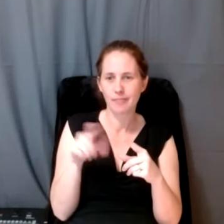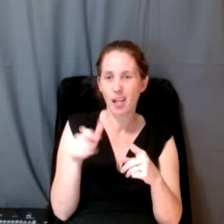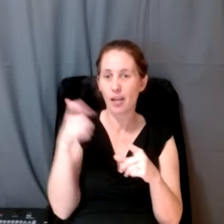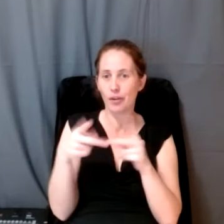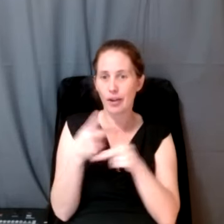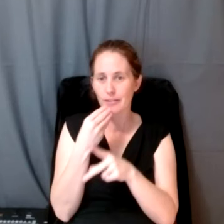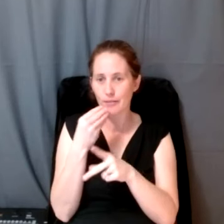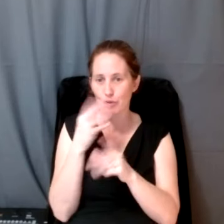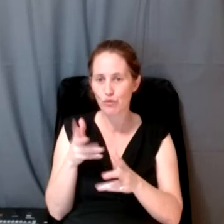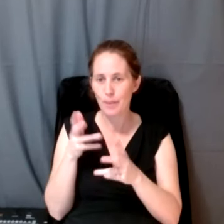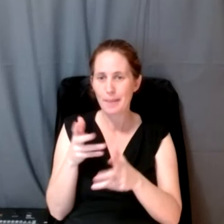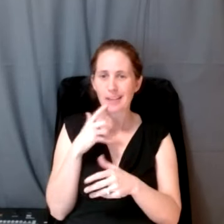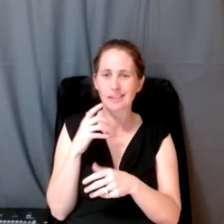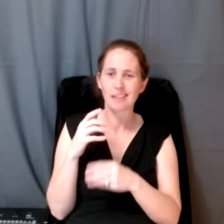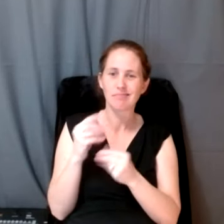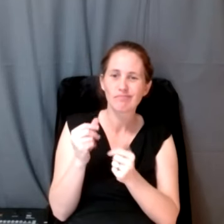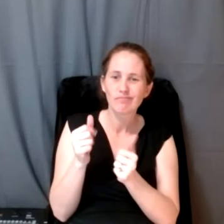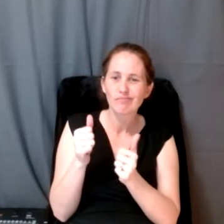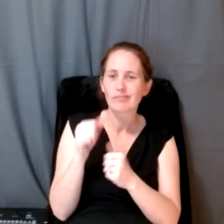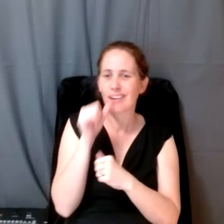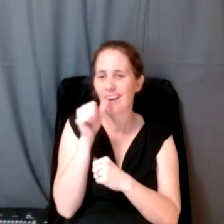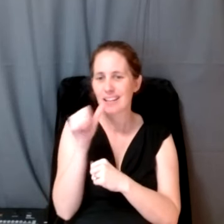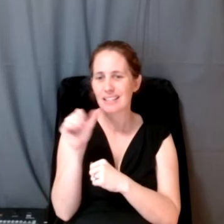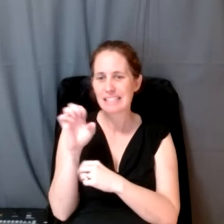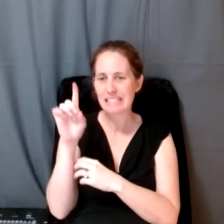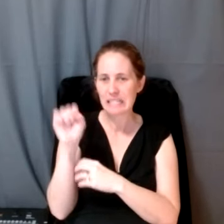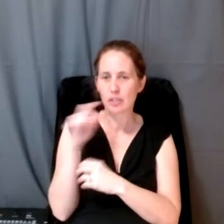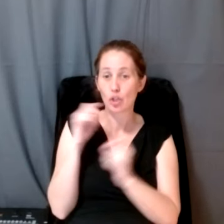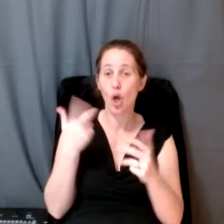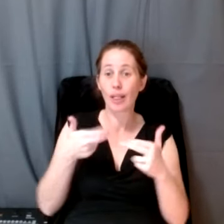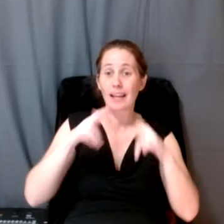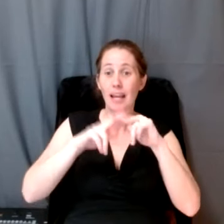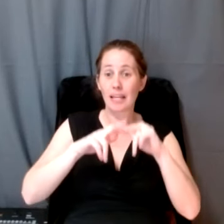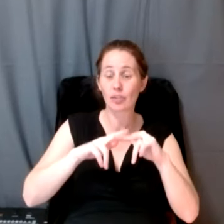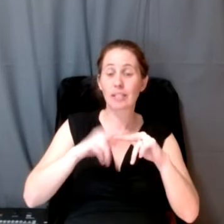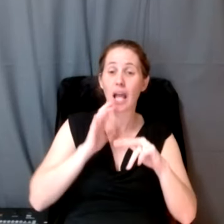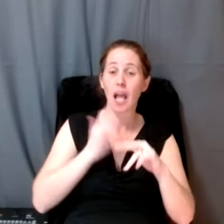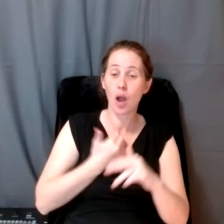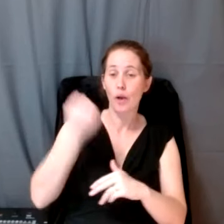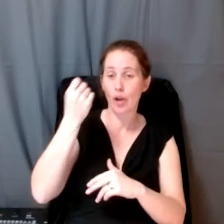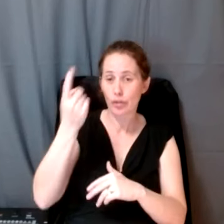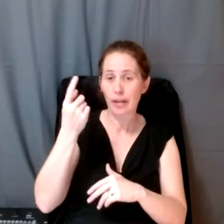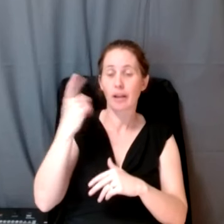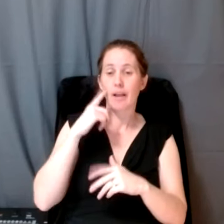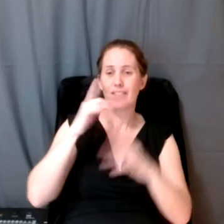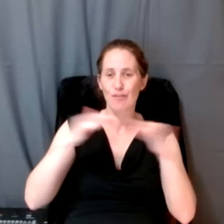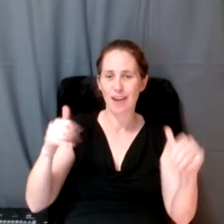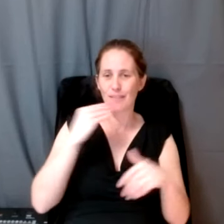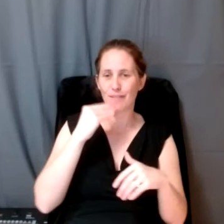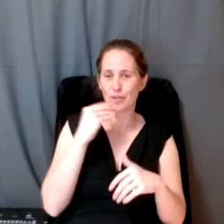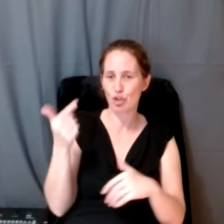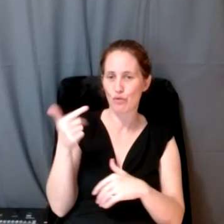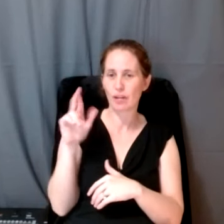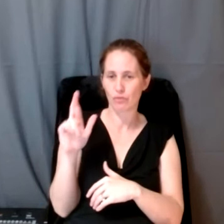kinds of food remains, so like charred nuts and seeds and whatnot. All of this is enhancing our understanding of the variety of foods that Grand